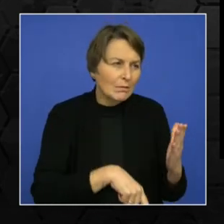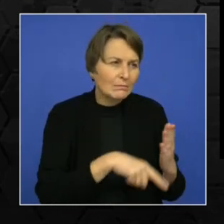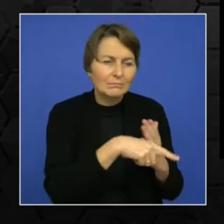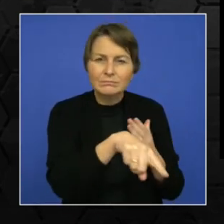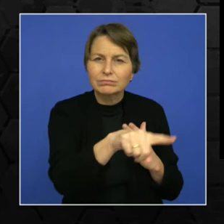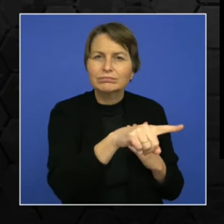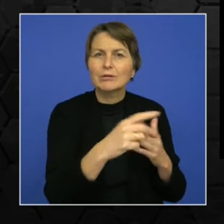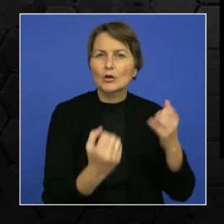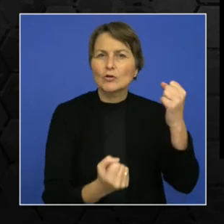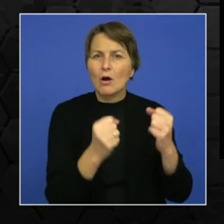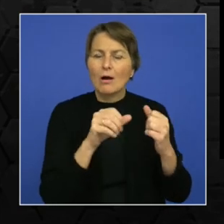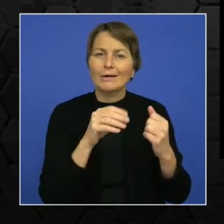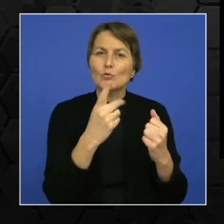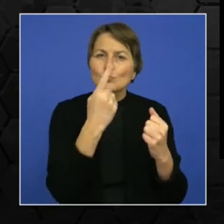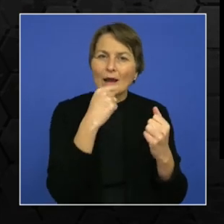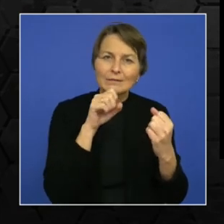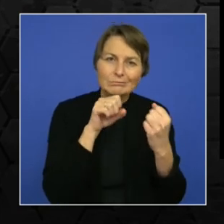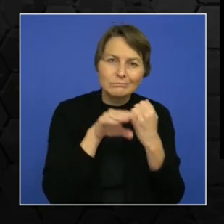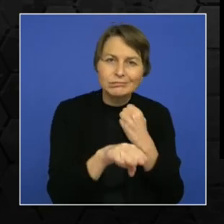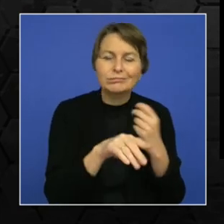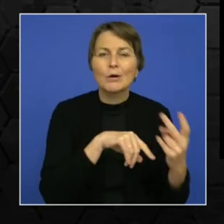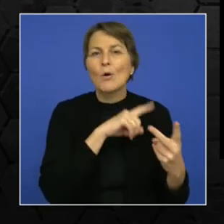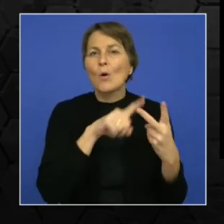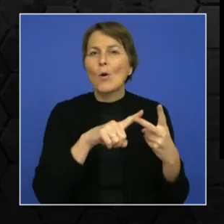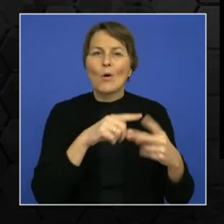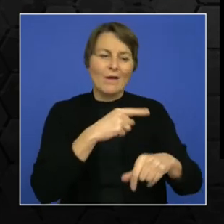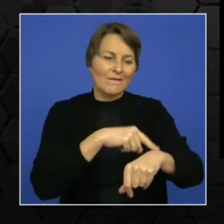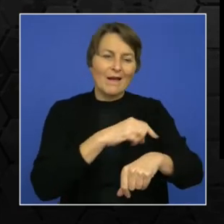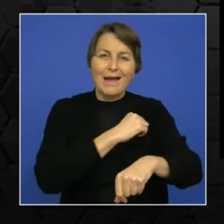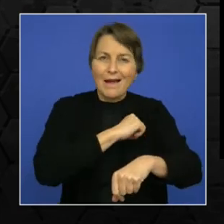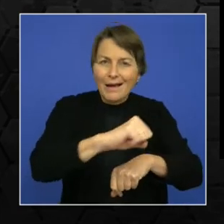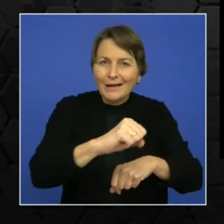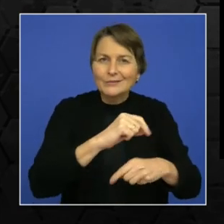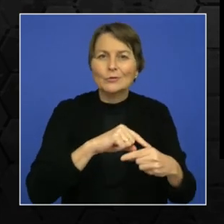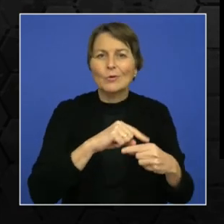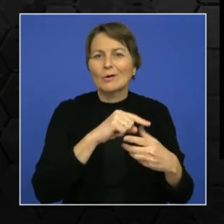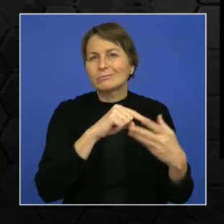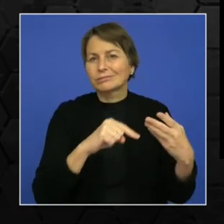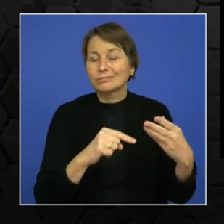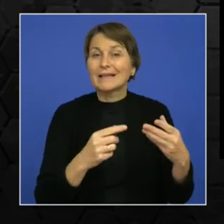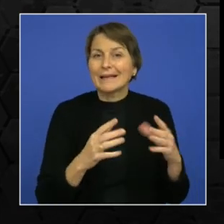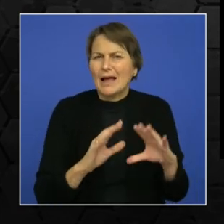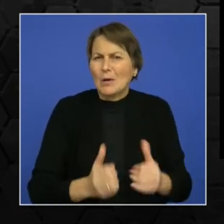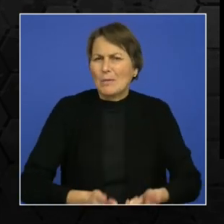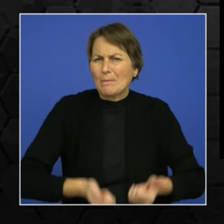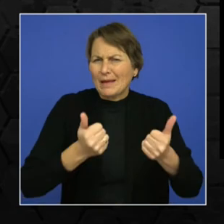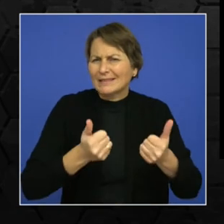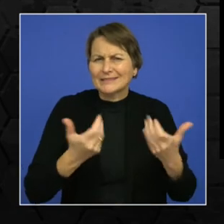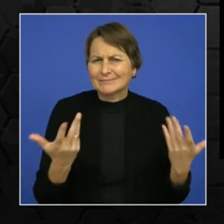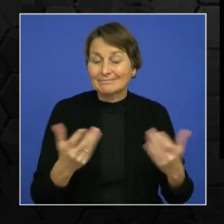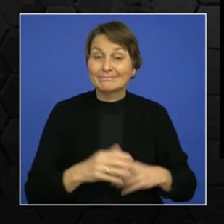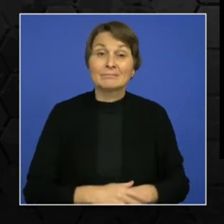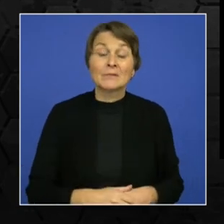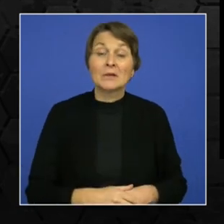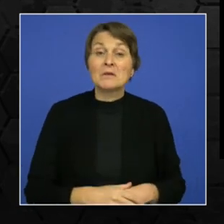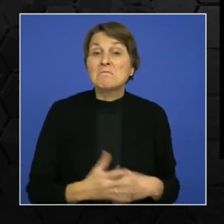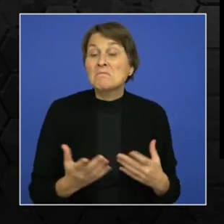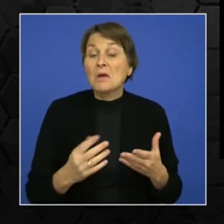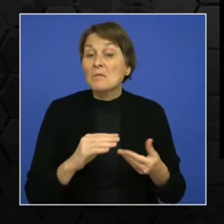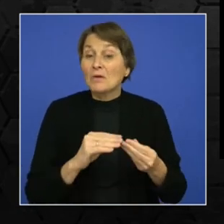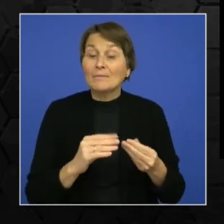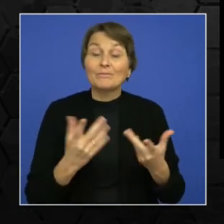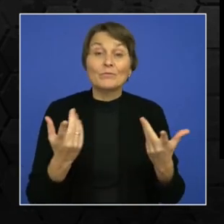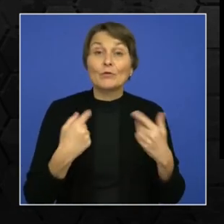which make the economy be faster and which ensure more uniformity. The problems could be caused by lack of change, cashless transaction